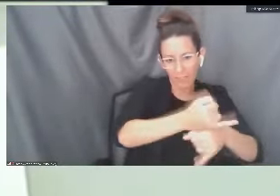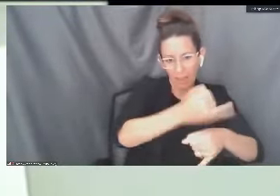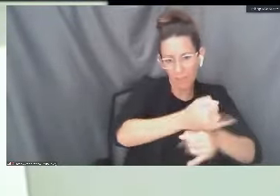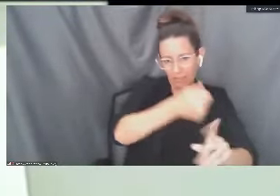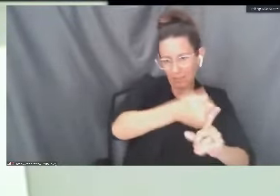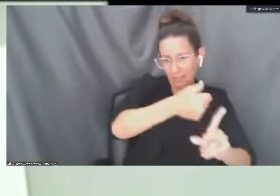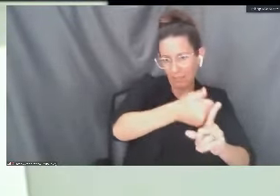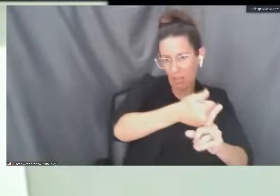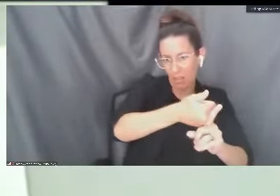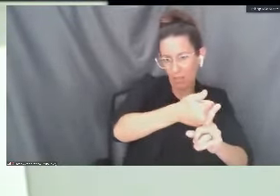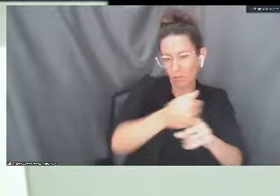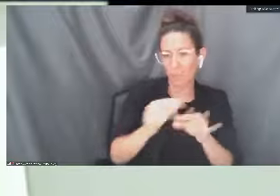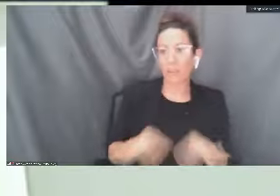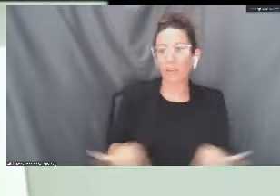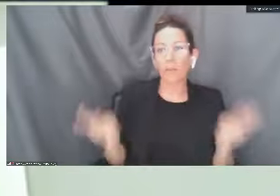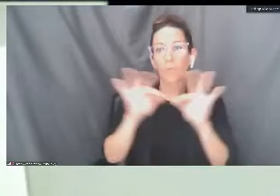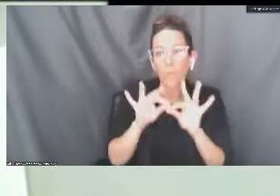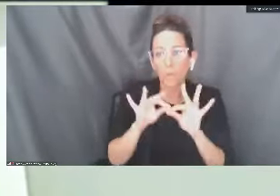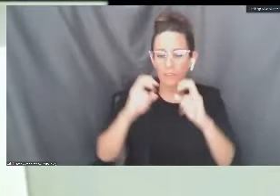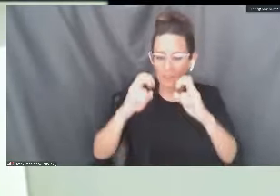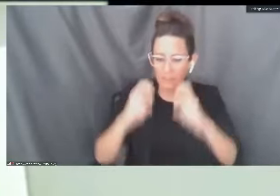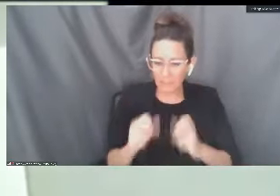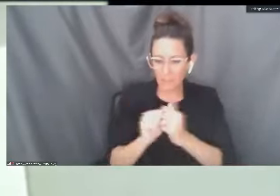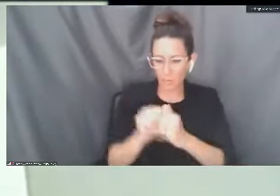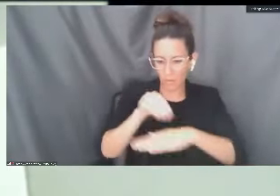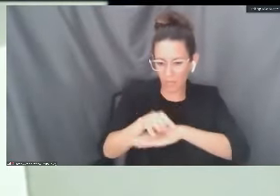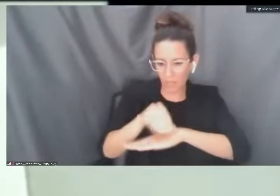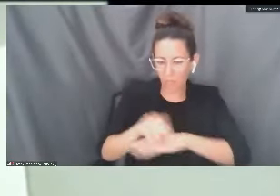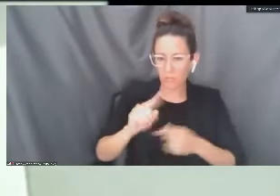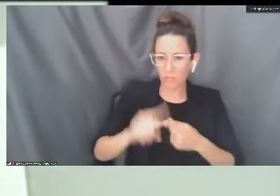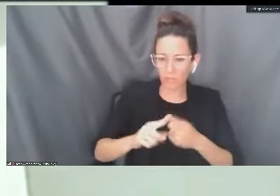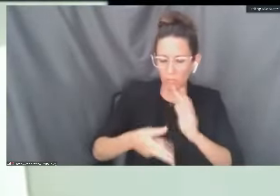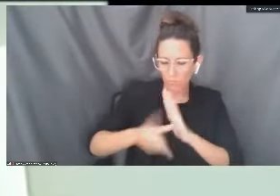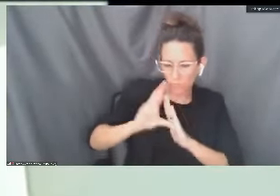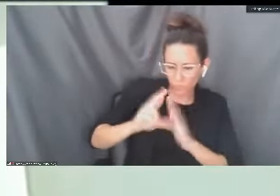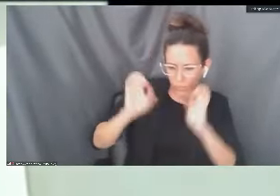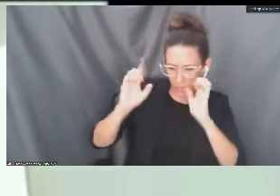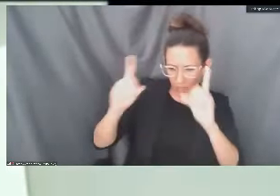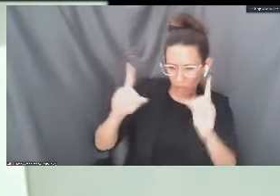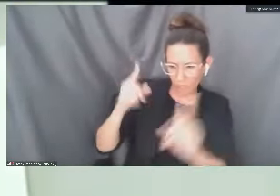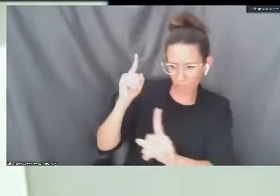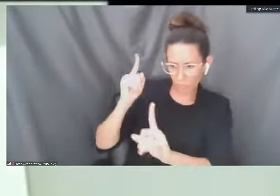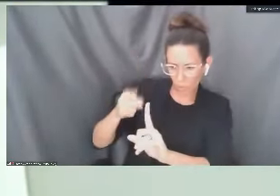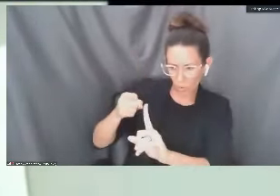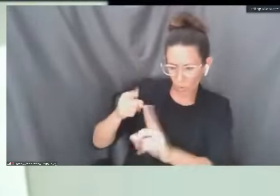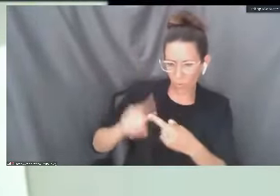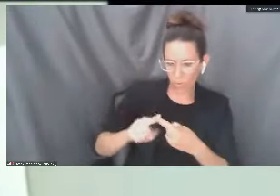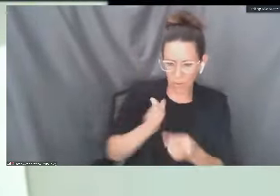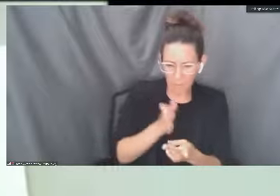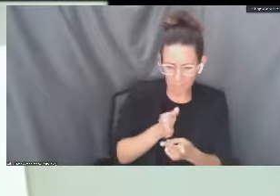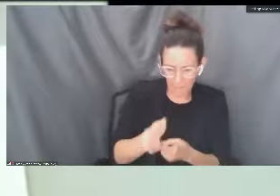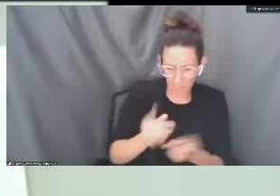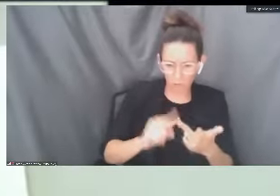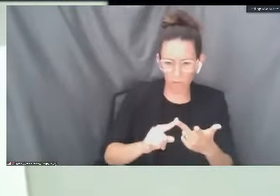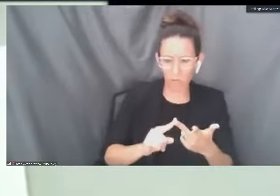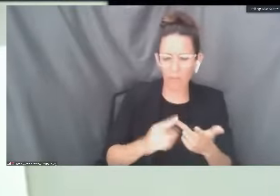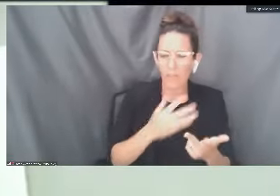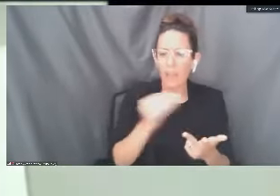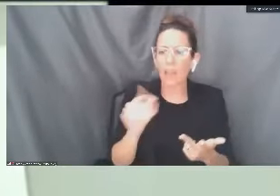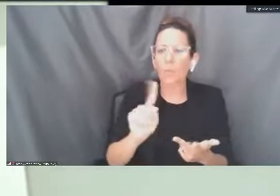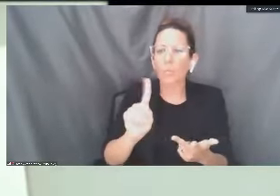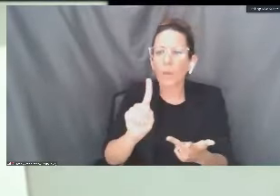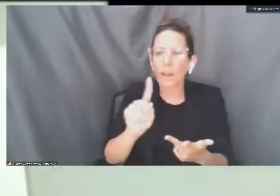So we would really want you to sit down and meet with a counselor to review both your educational goal, your major and your